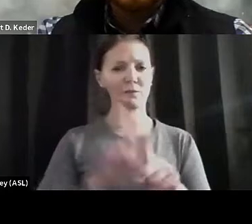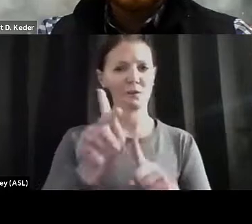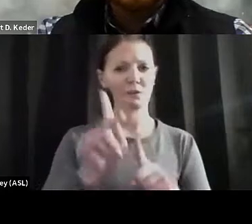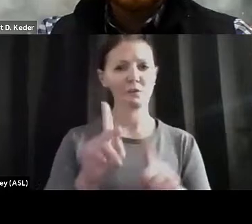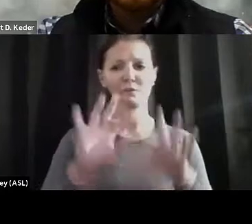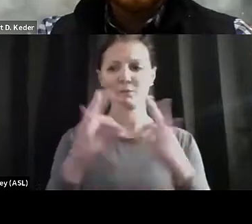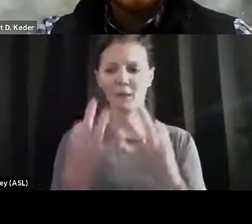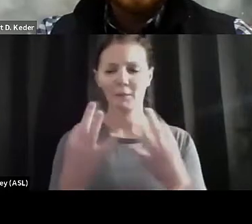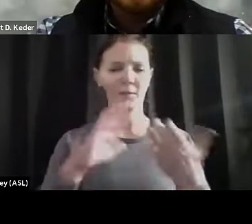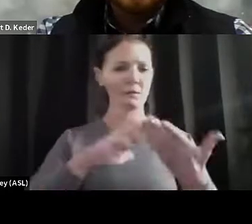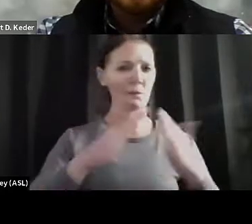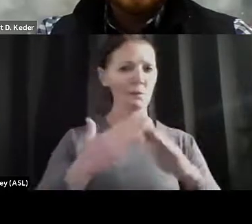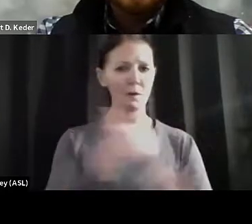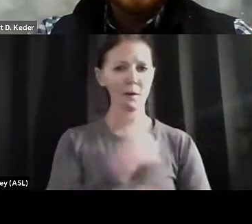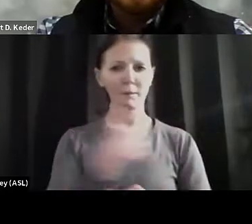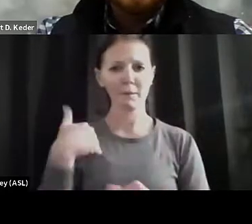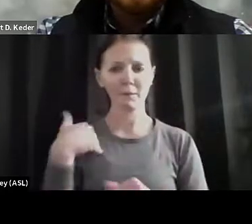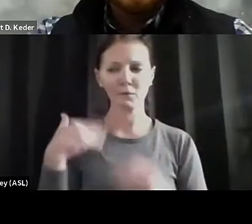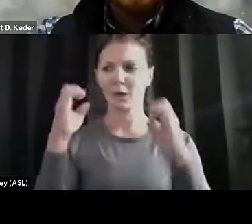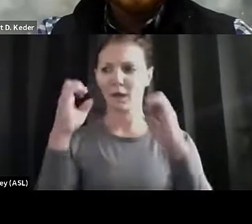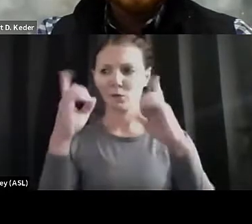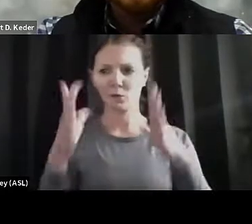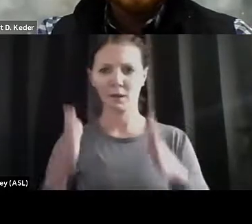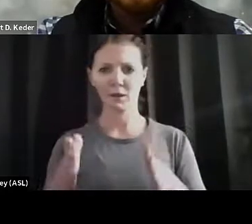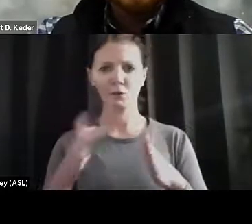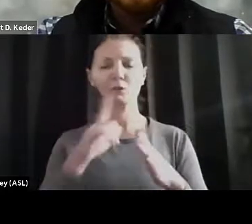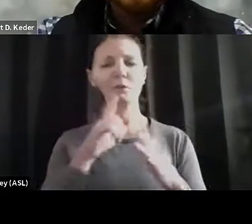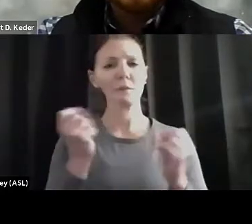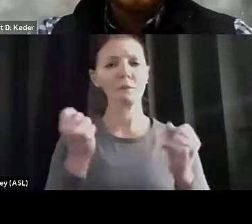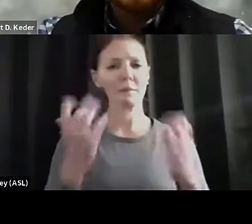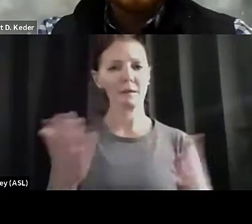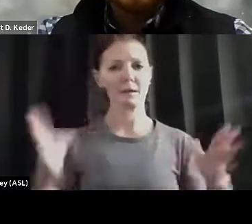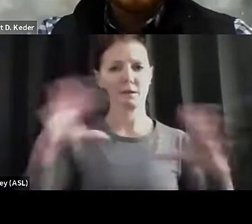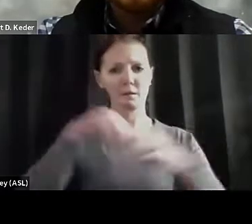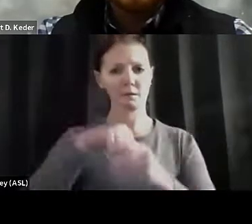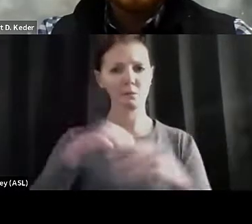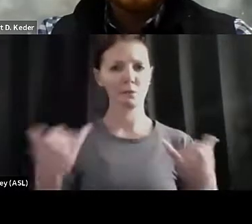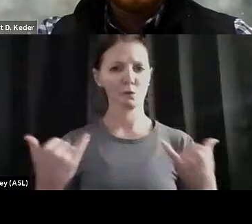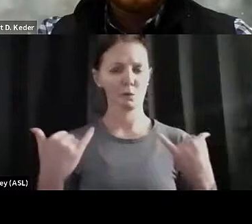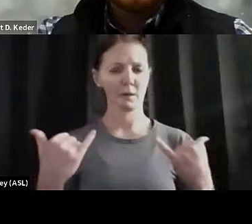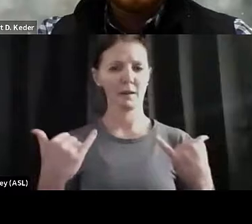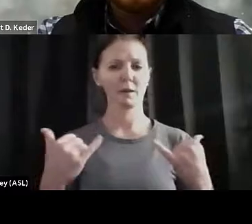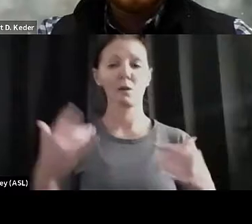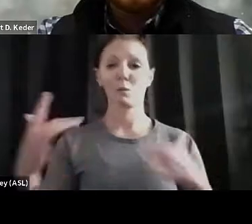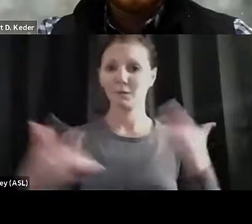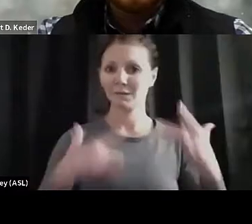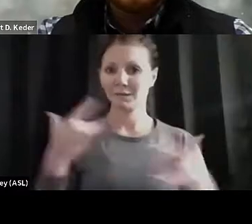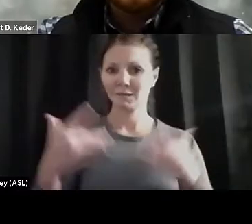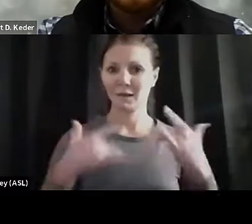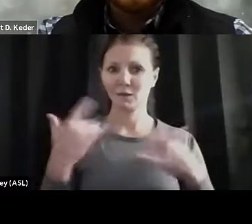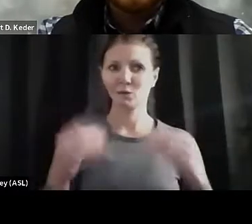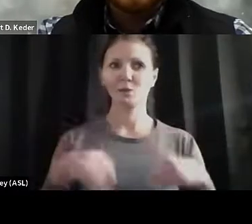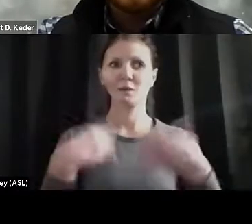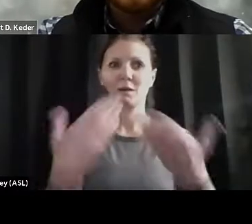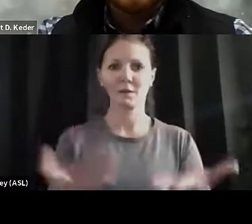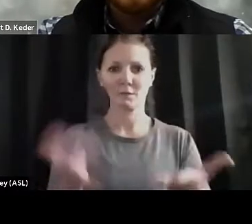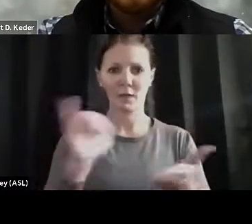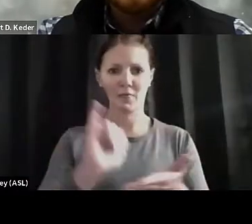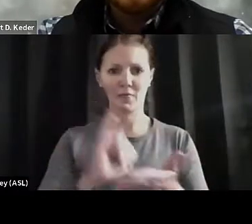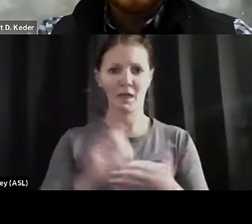community members at this session today. We are very excited to be providing you with this wealth of information.